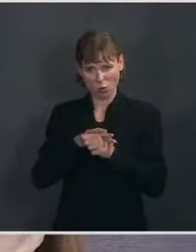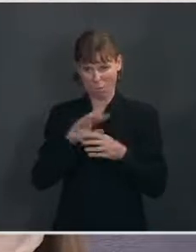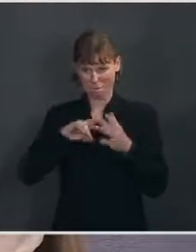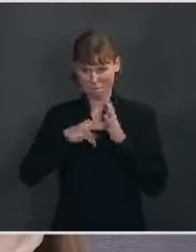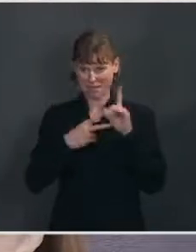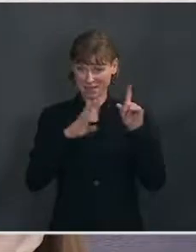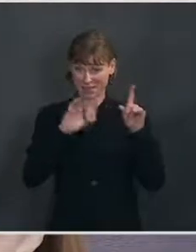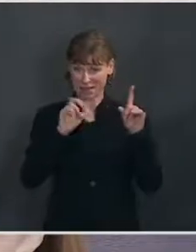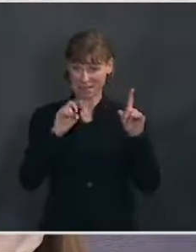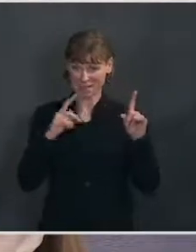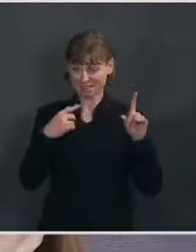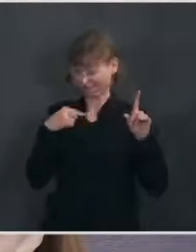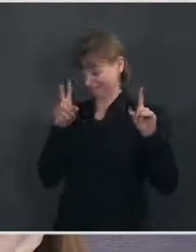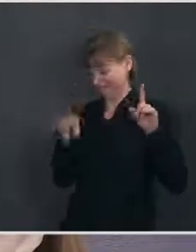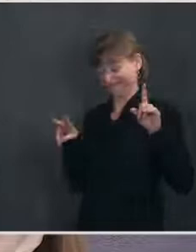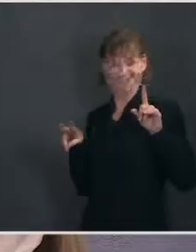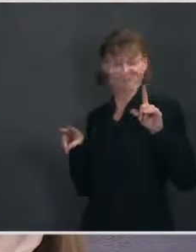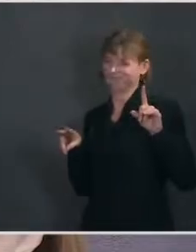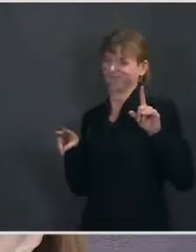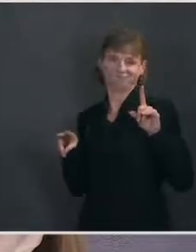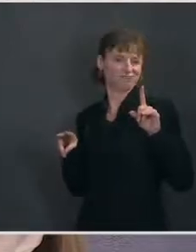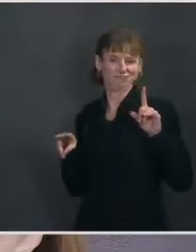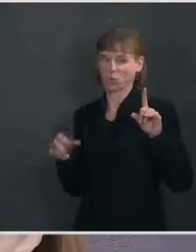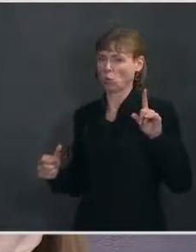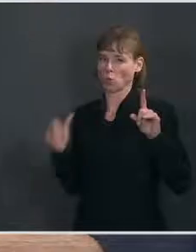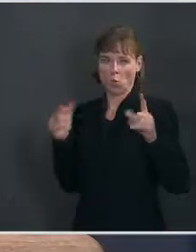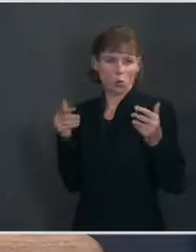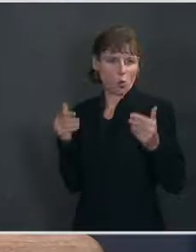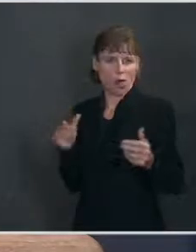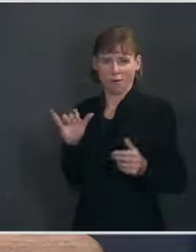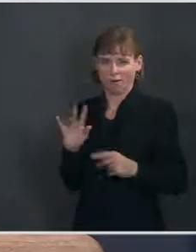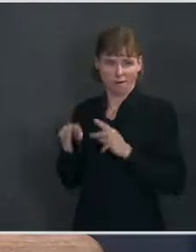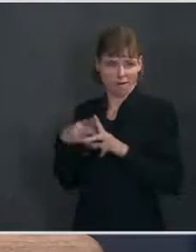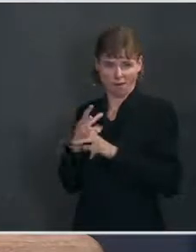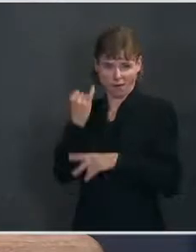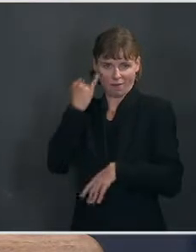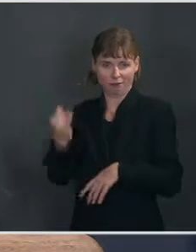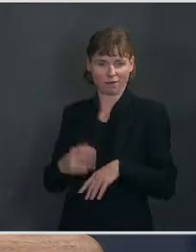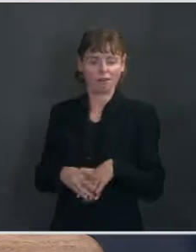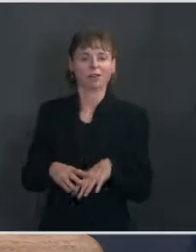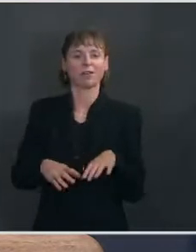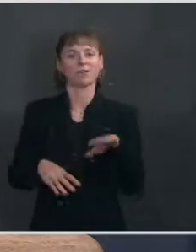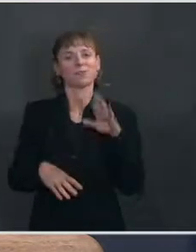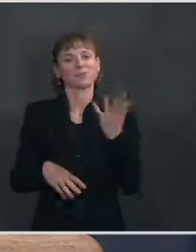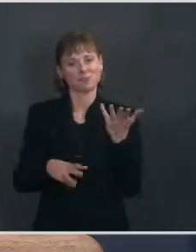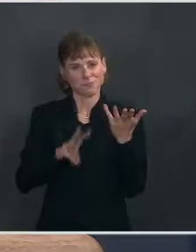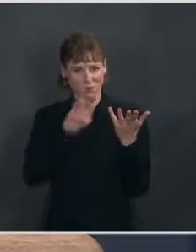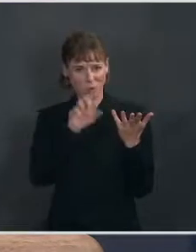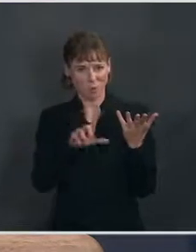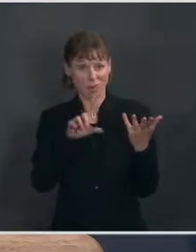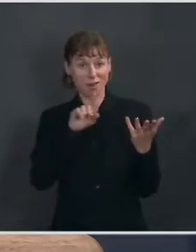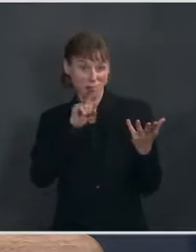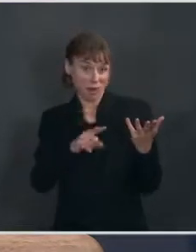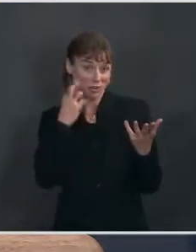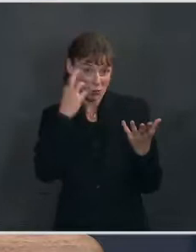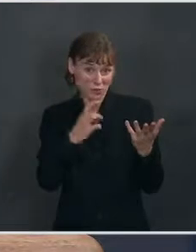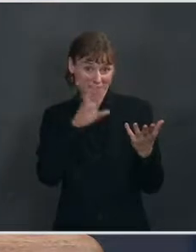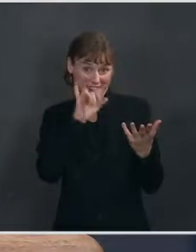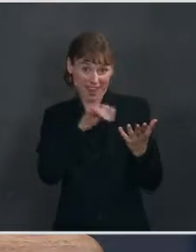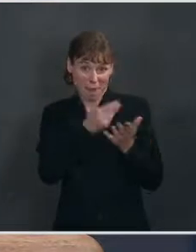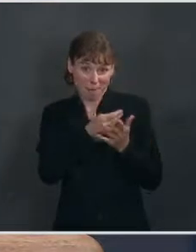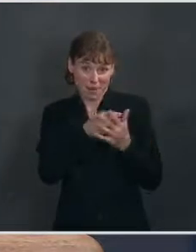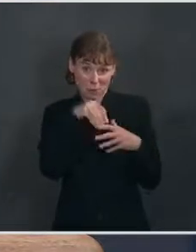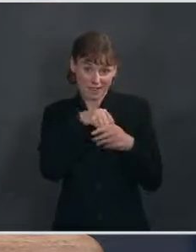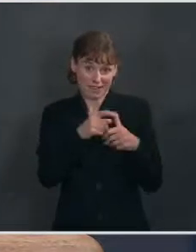Biden? mean, can he even move forward with a proposal like that? Ms. Well, there is a reason that that funding was in the initial proposal.